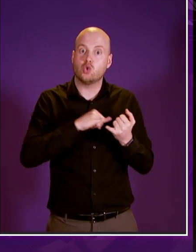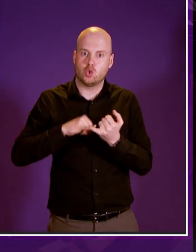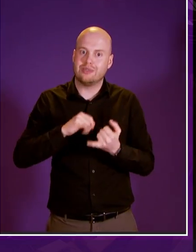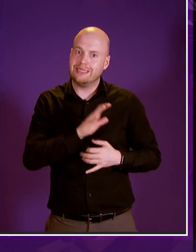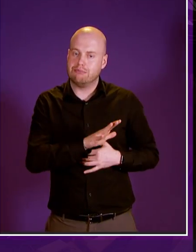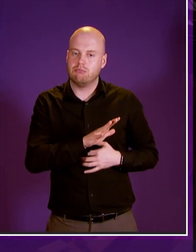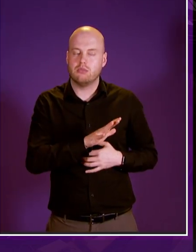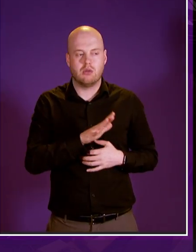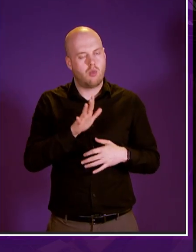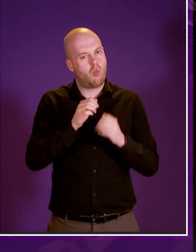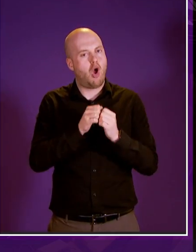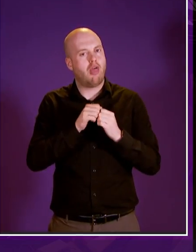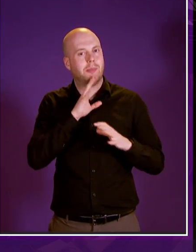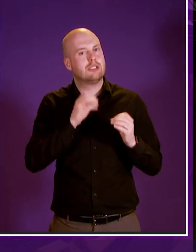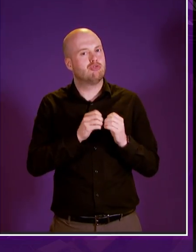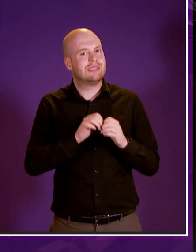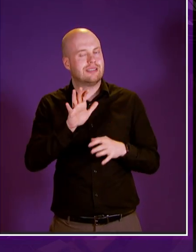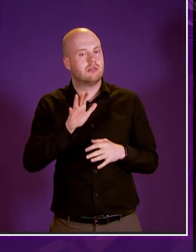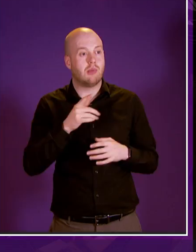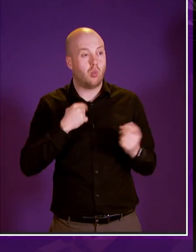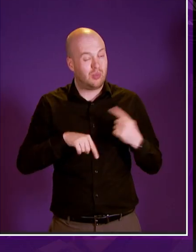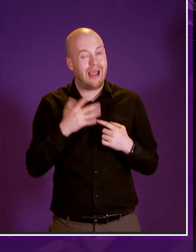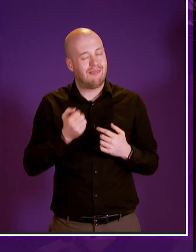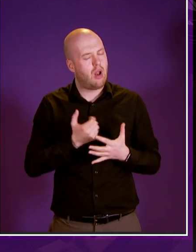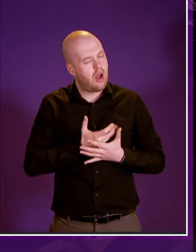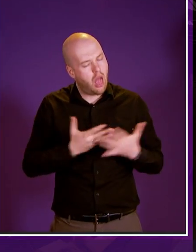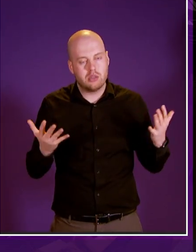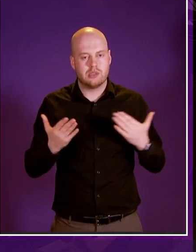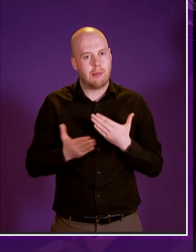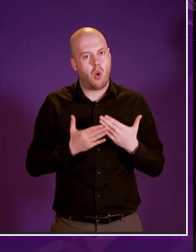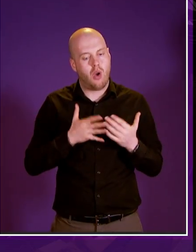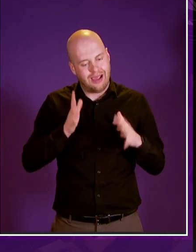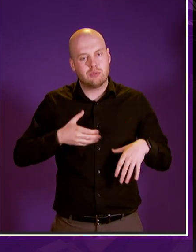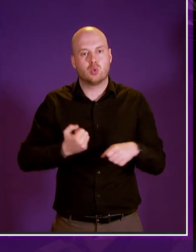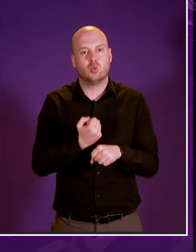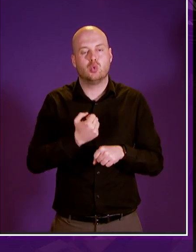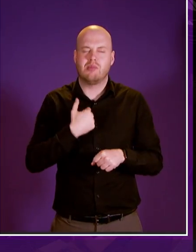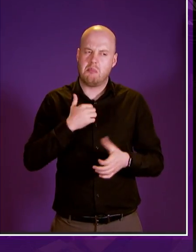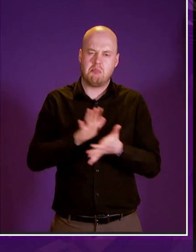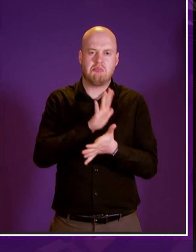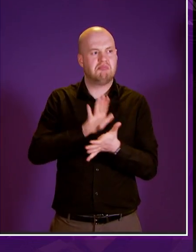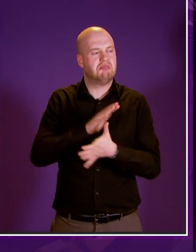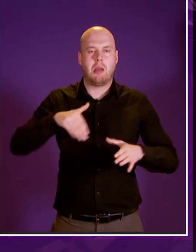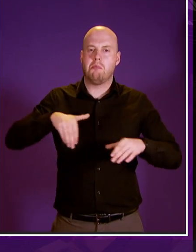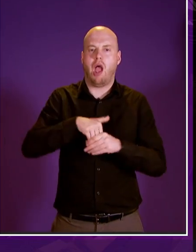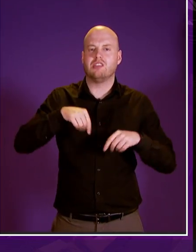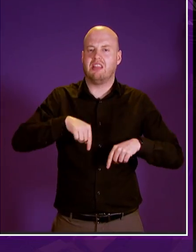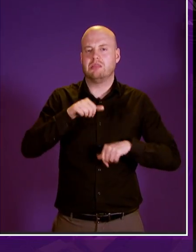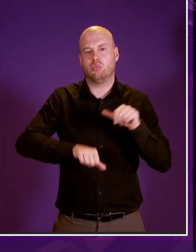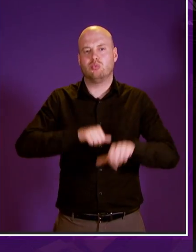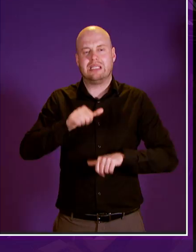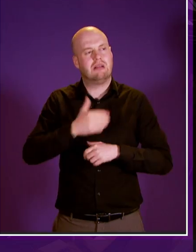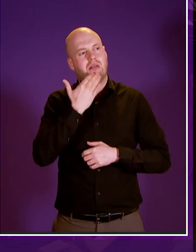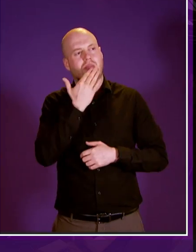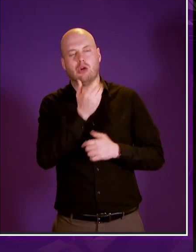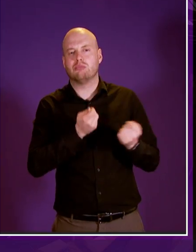special mention we have so much more to do but i've been privileged to be part of this process presiding officer and i want to thank all those who have been